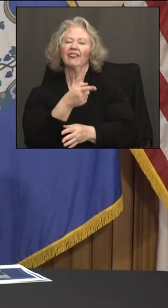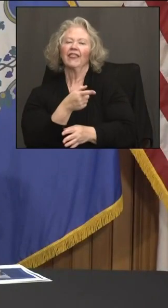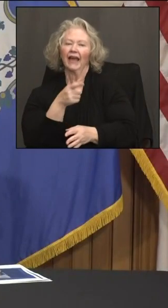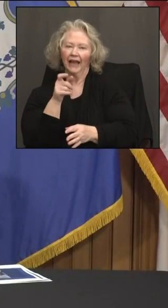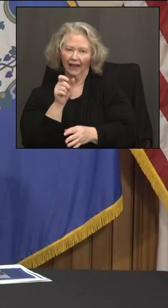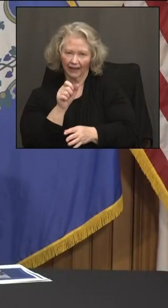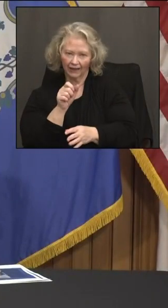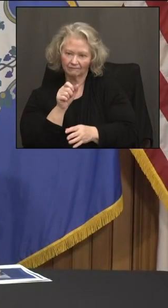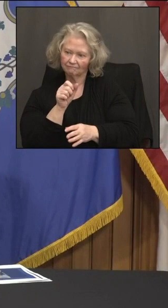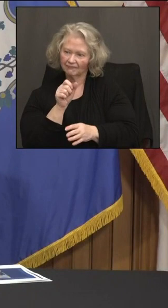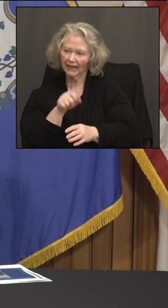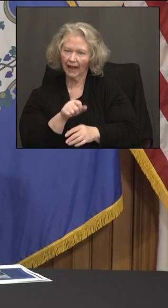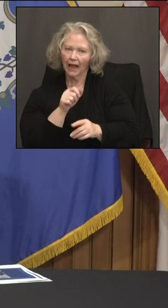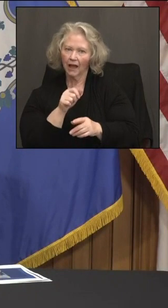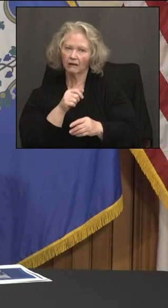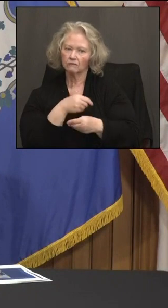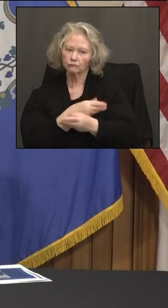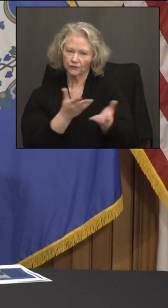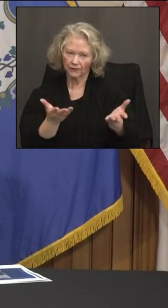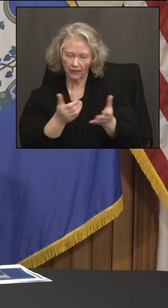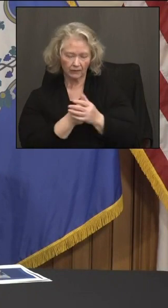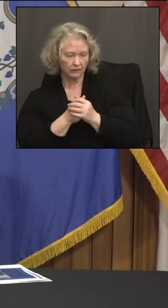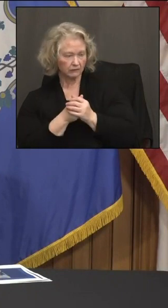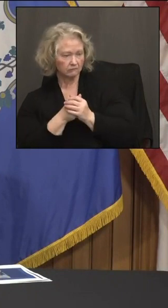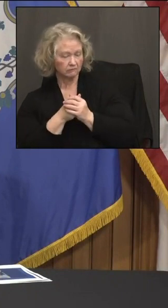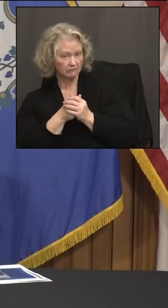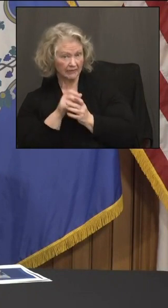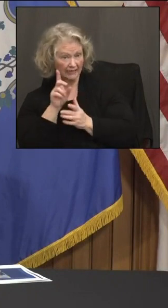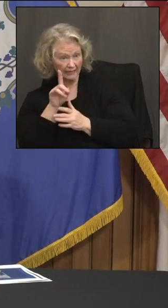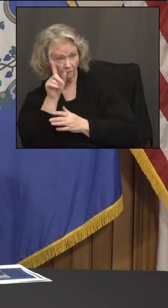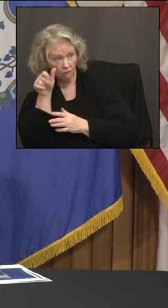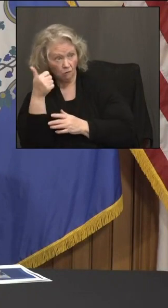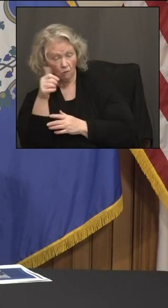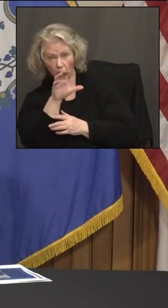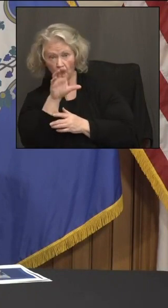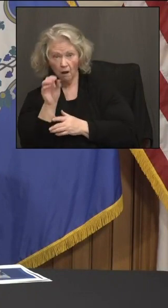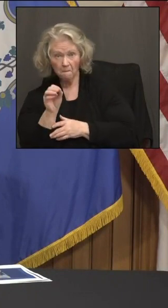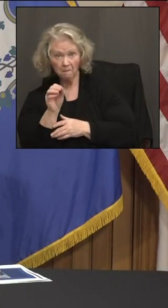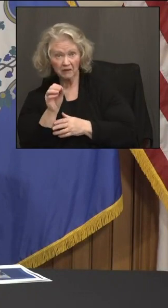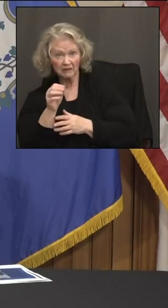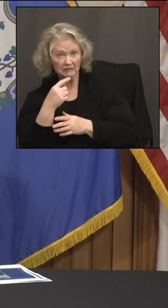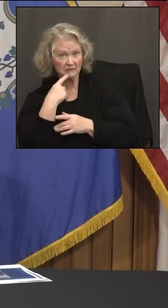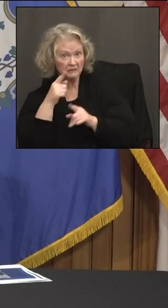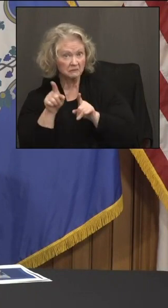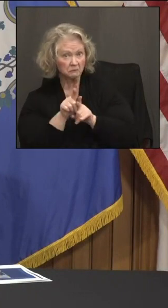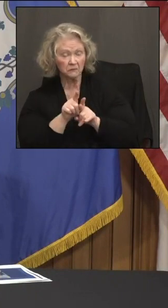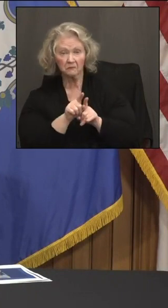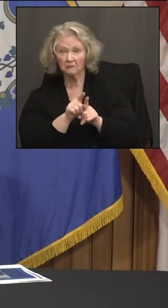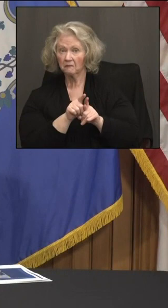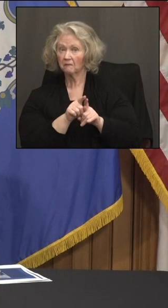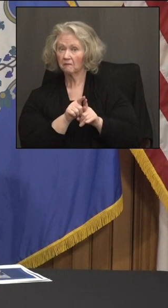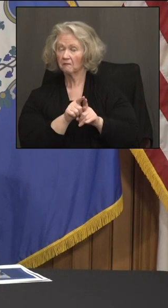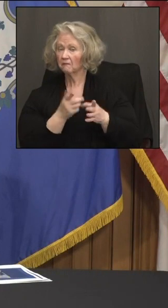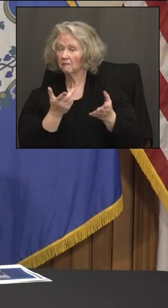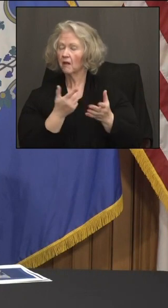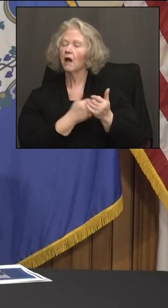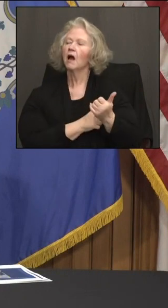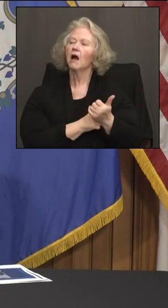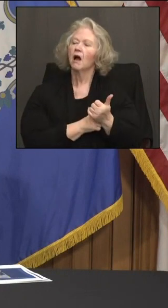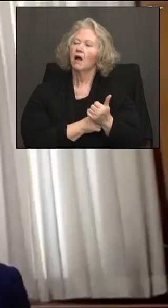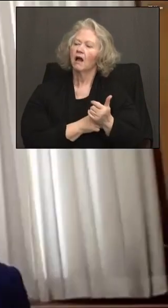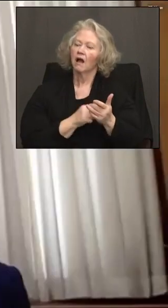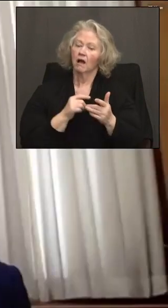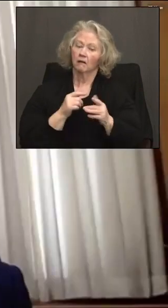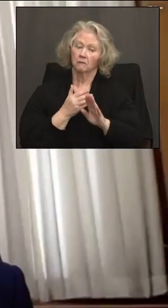administer to their employees. And have other employers made similar requests, and are you doing that elsewhere as well? Well, up until